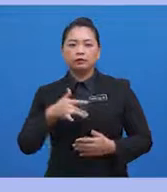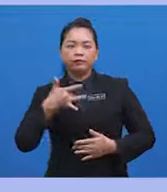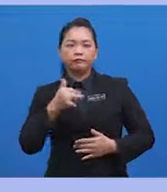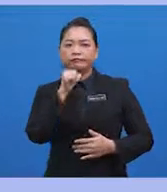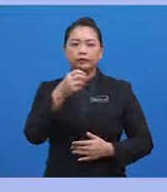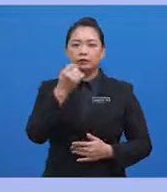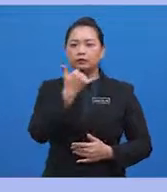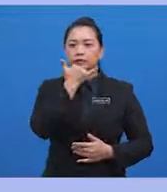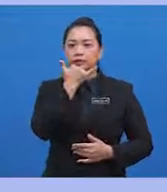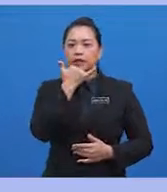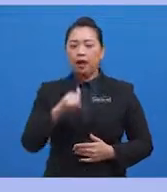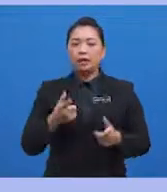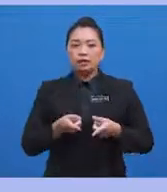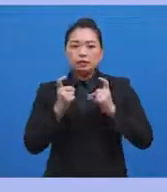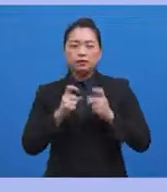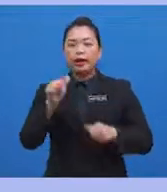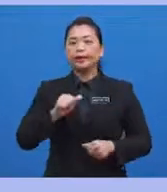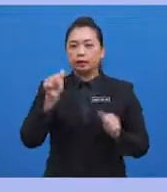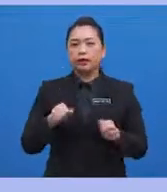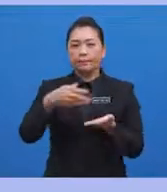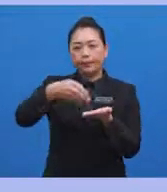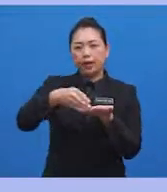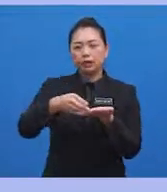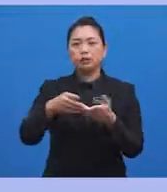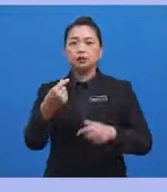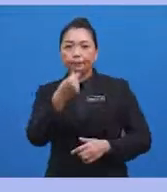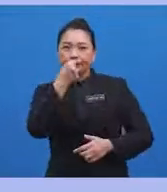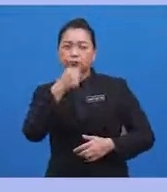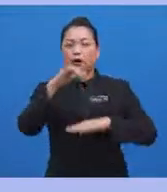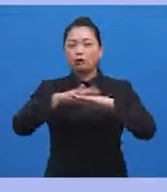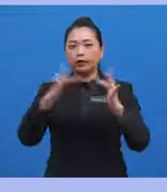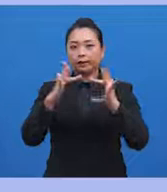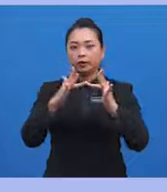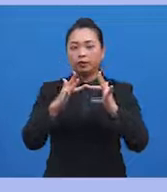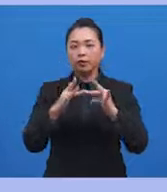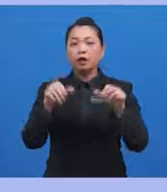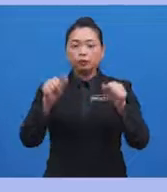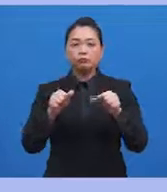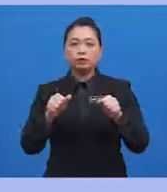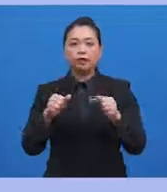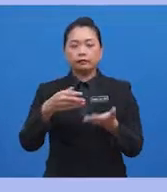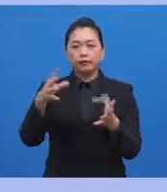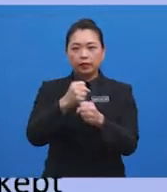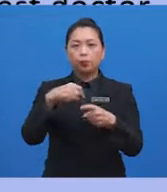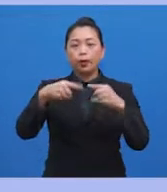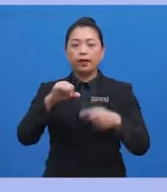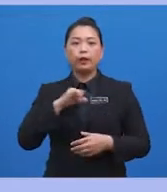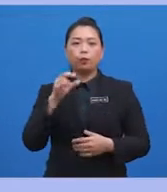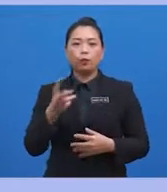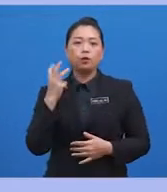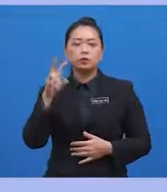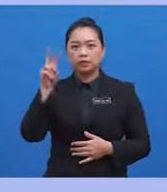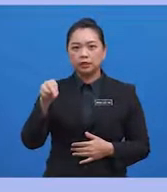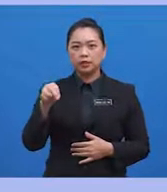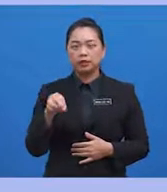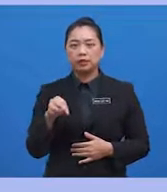boost. I soon learned that I could order the pills on the internet and have a supply whenever it was needed. Upon graduation,